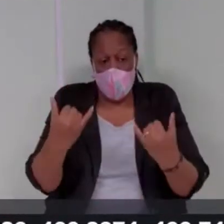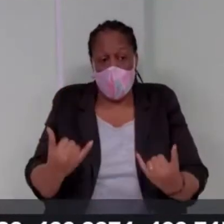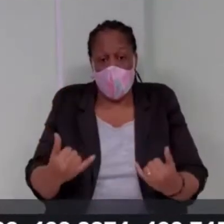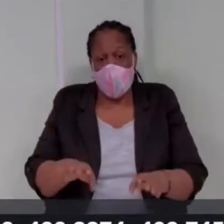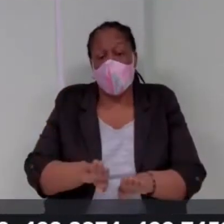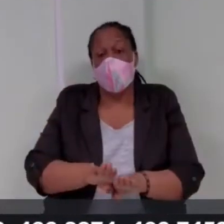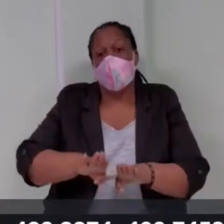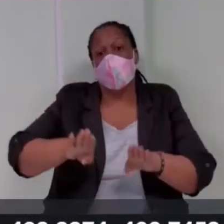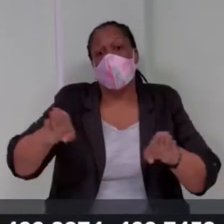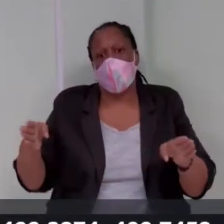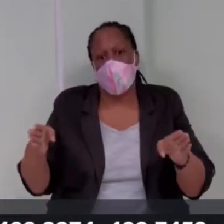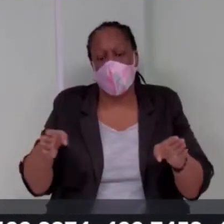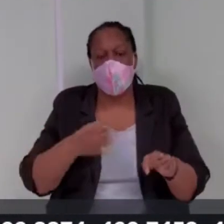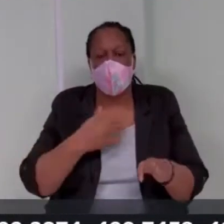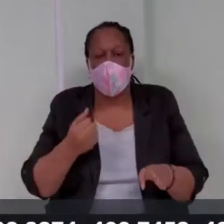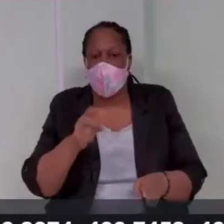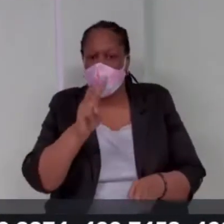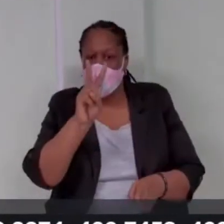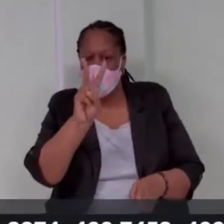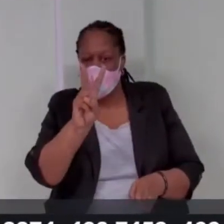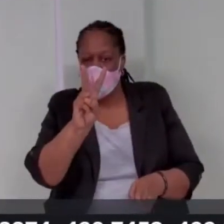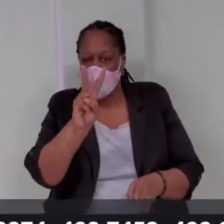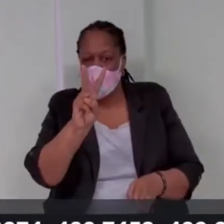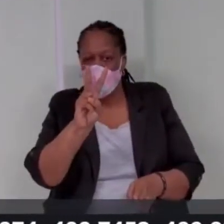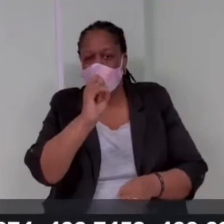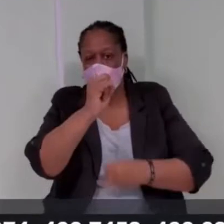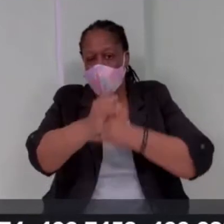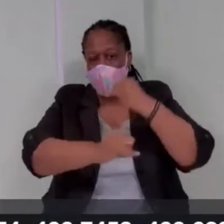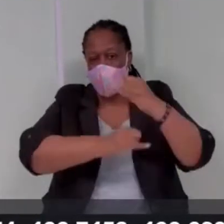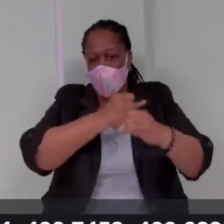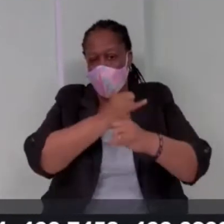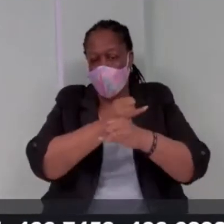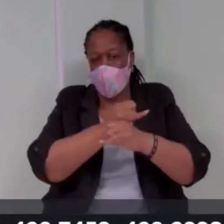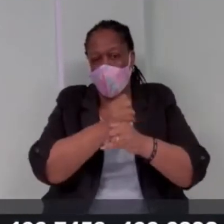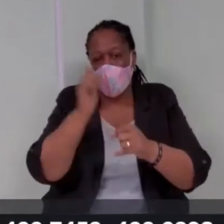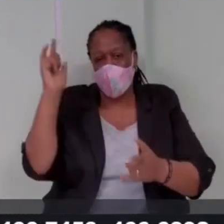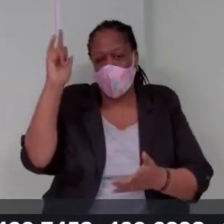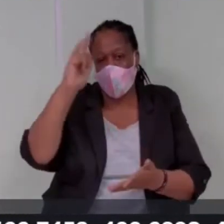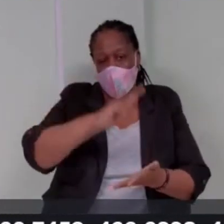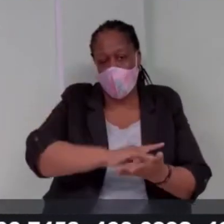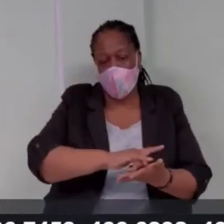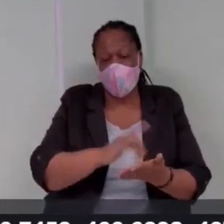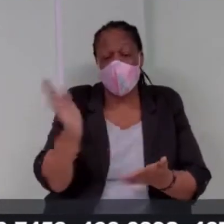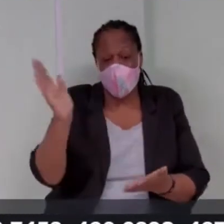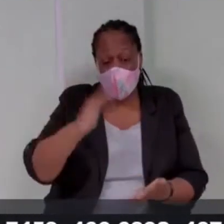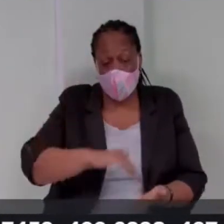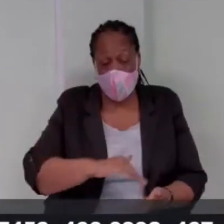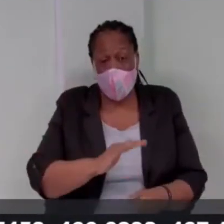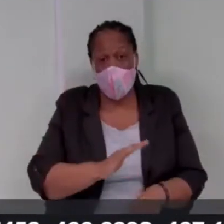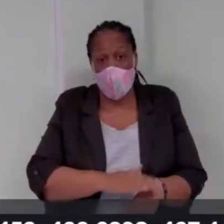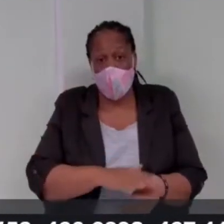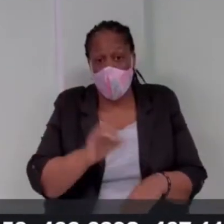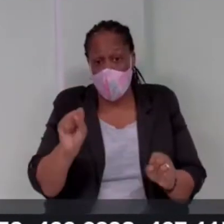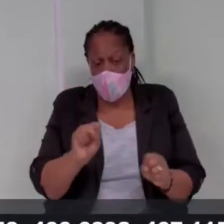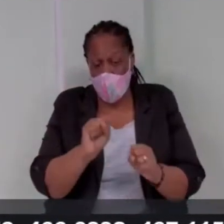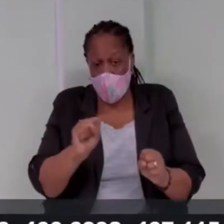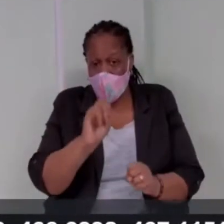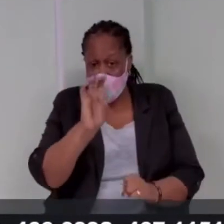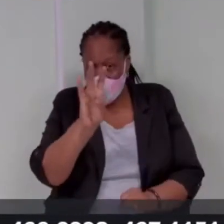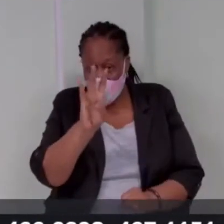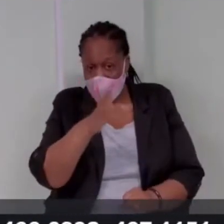major hotspot cities in the US this means that our risk of exposure to the virus has increased